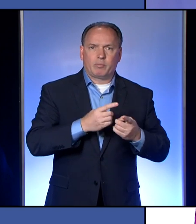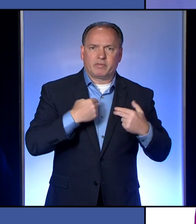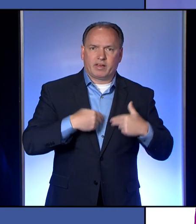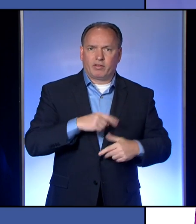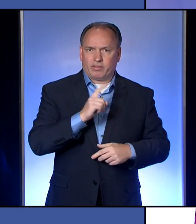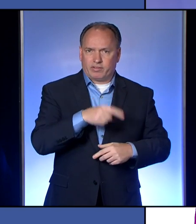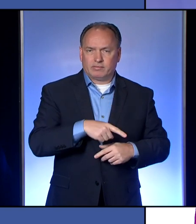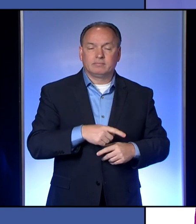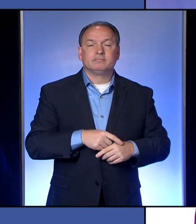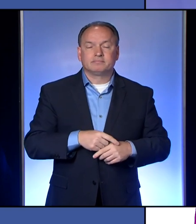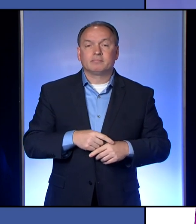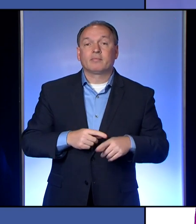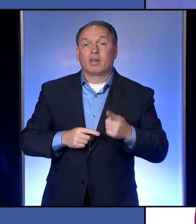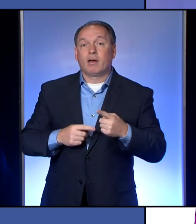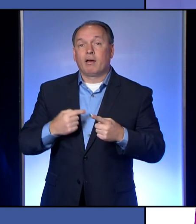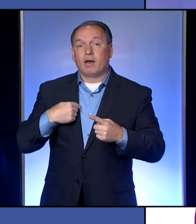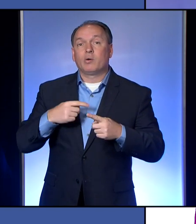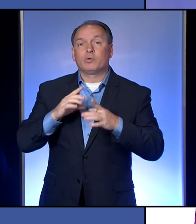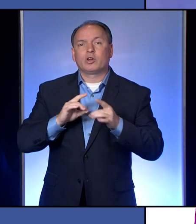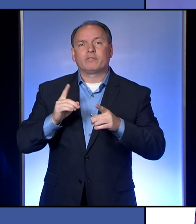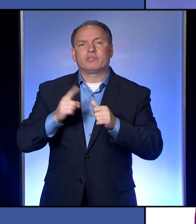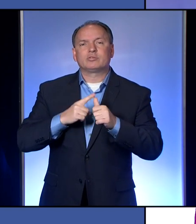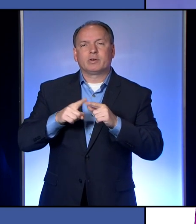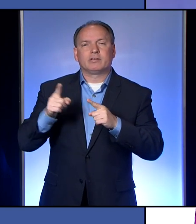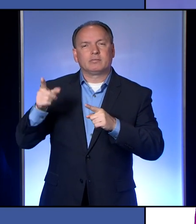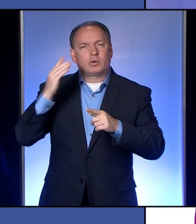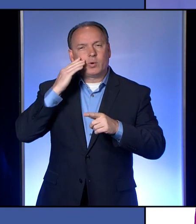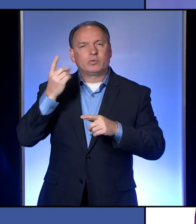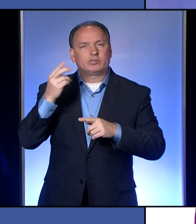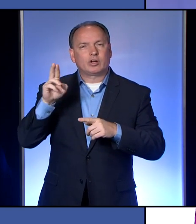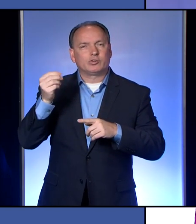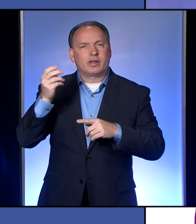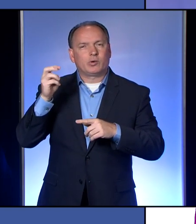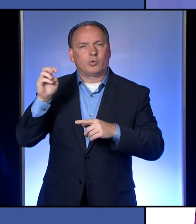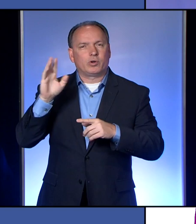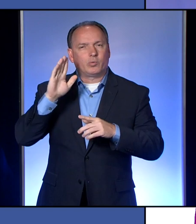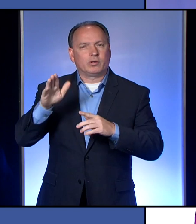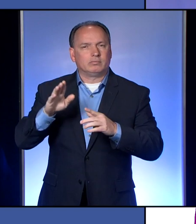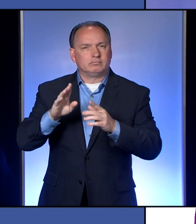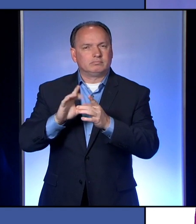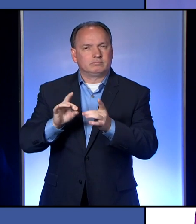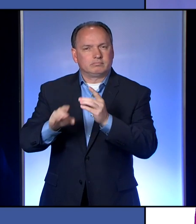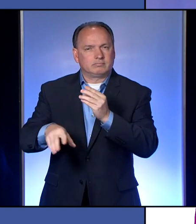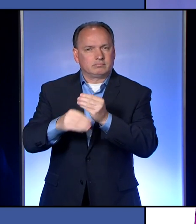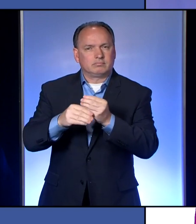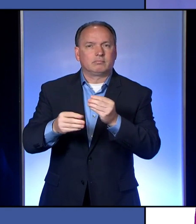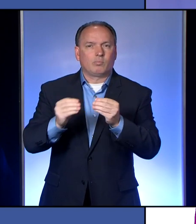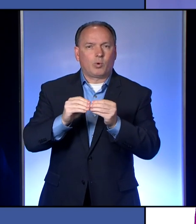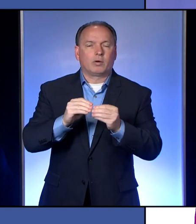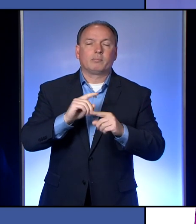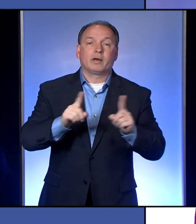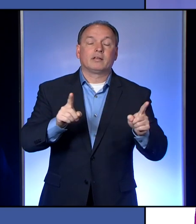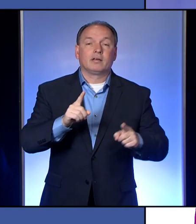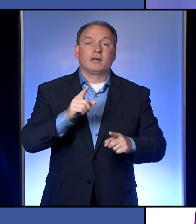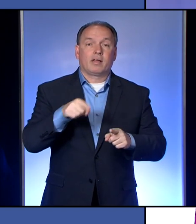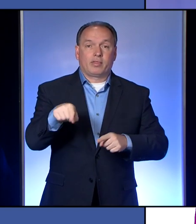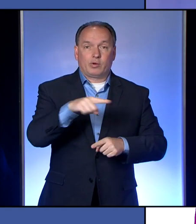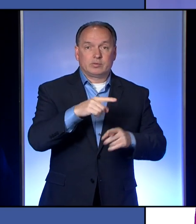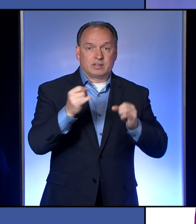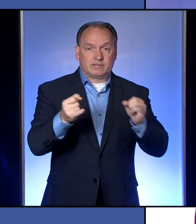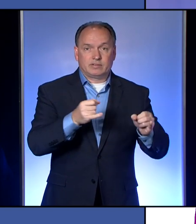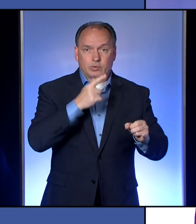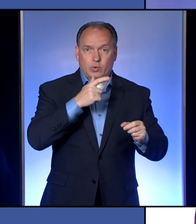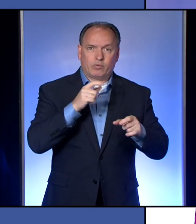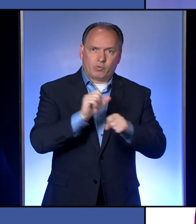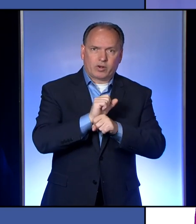Dr. Nadwerny spends a lot of time on phone calls with our contact tracers, so he might have something more to add, but I will say that these individuals have